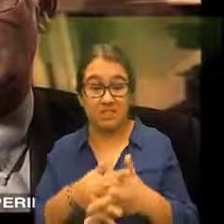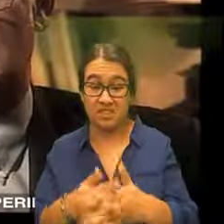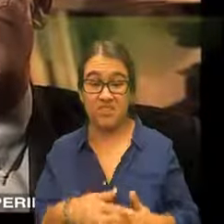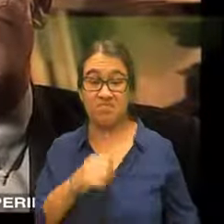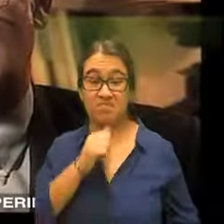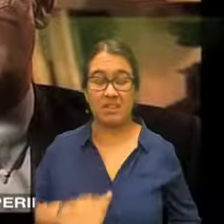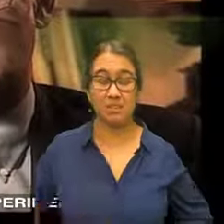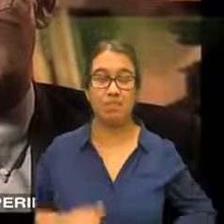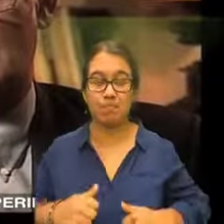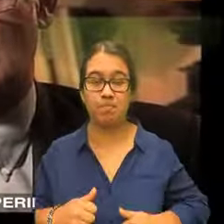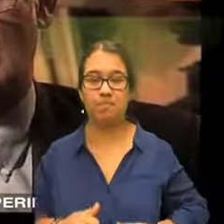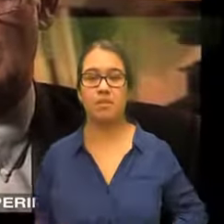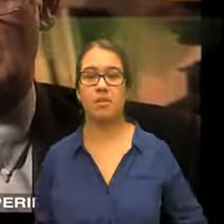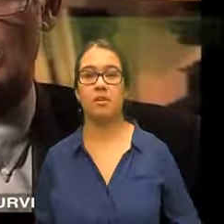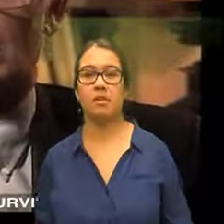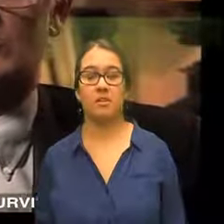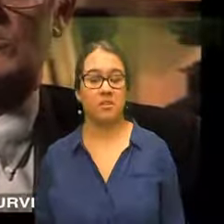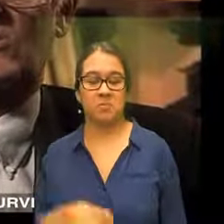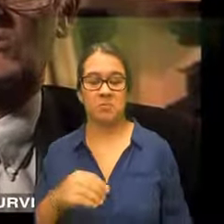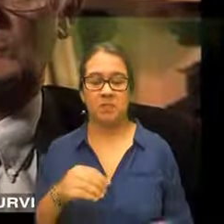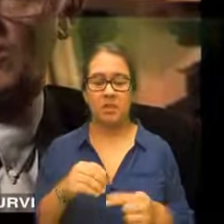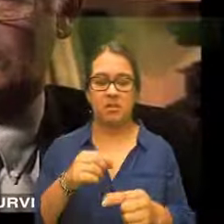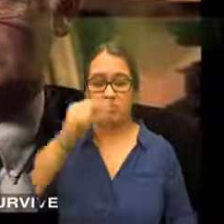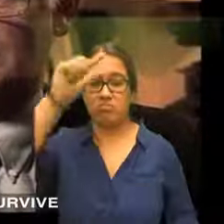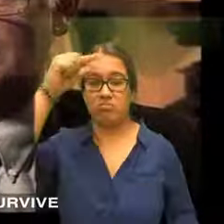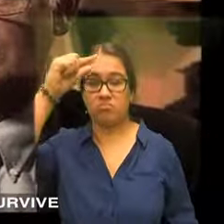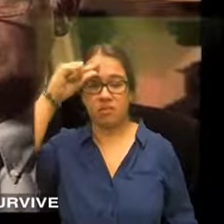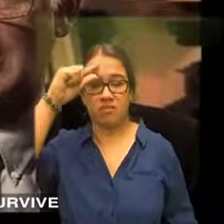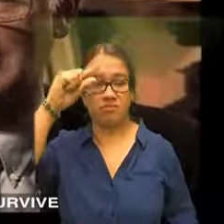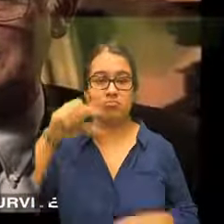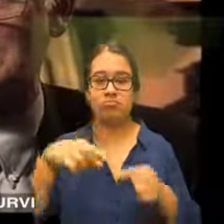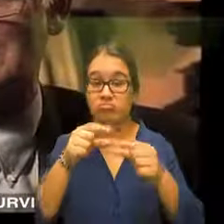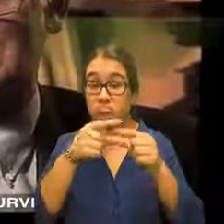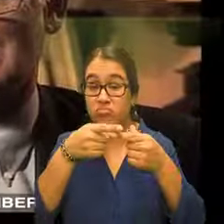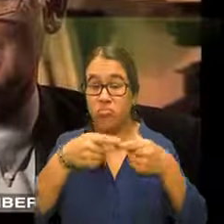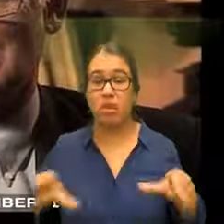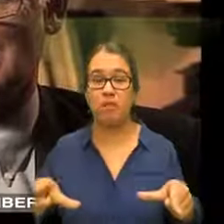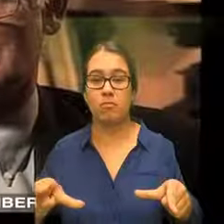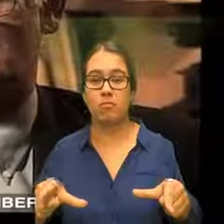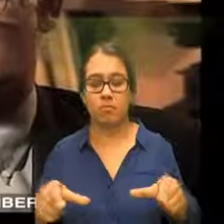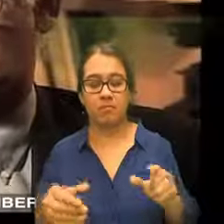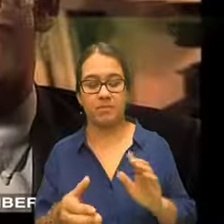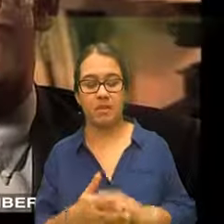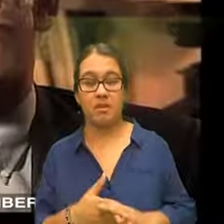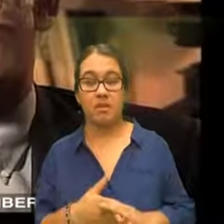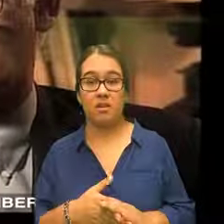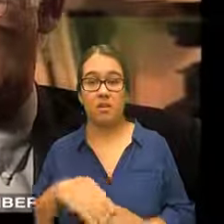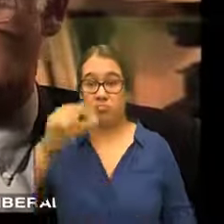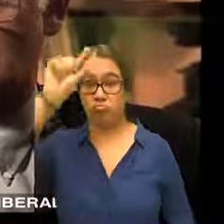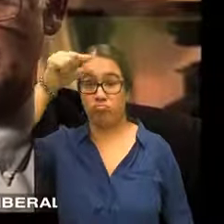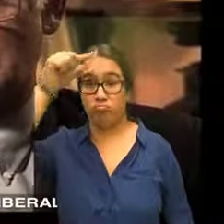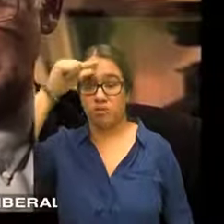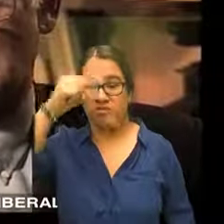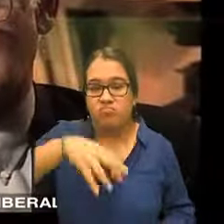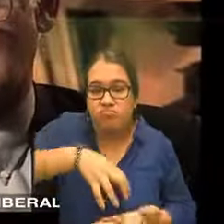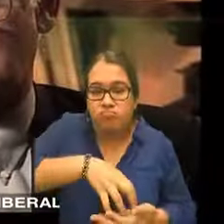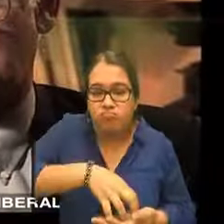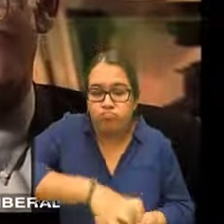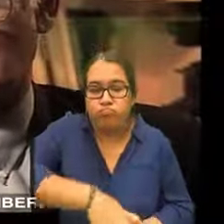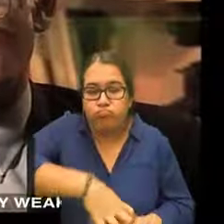believed that the American experiment couldn't possibly survive it was remarkably